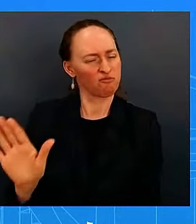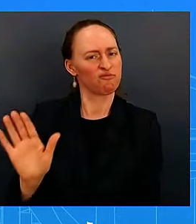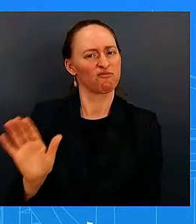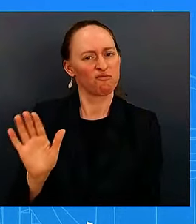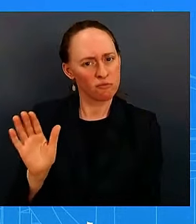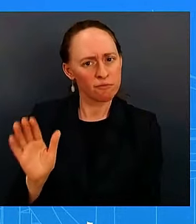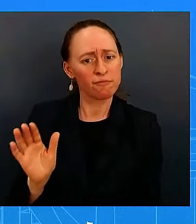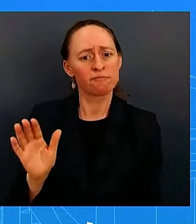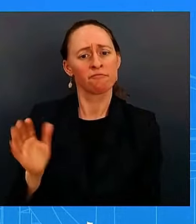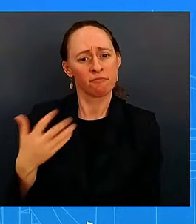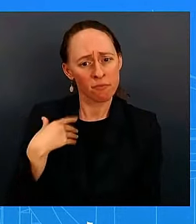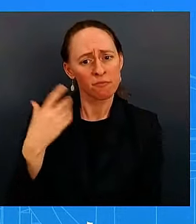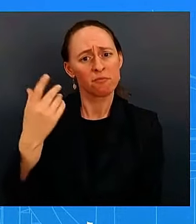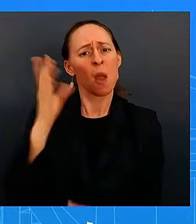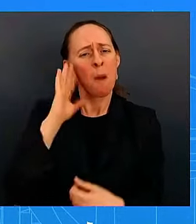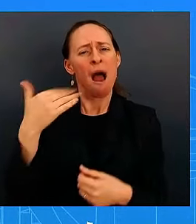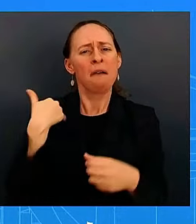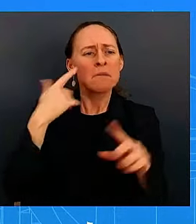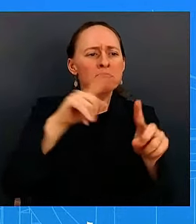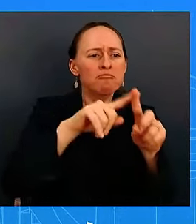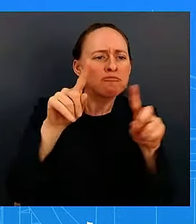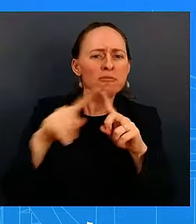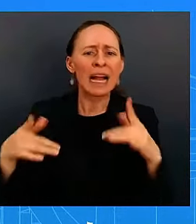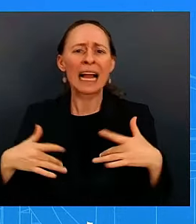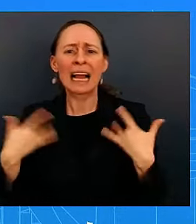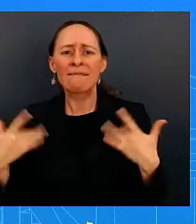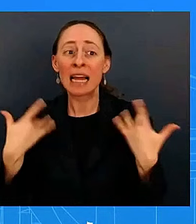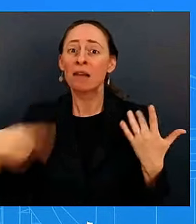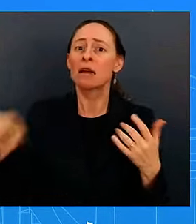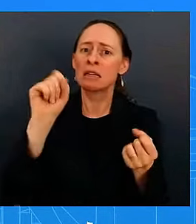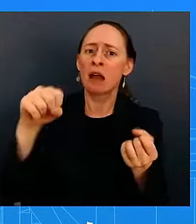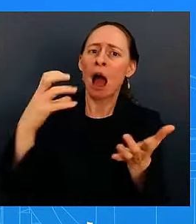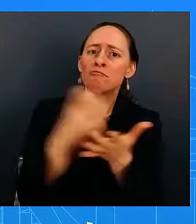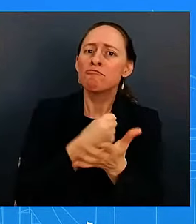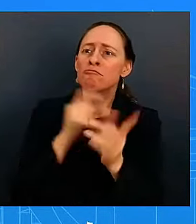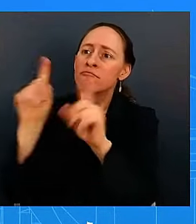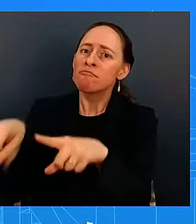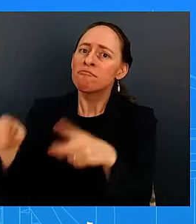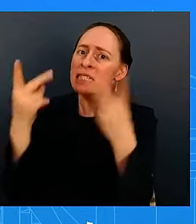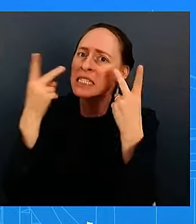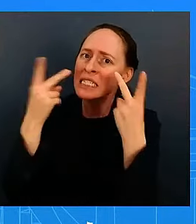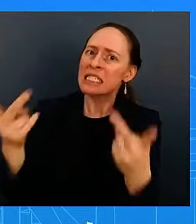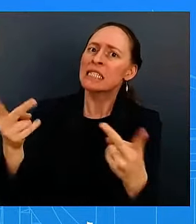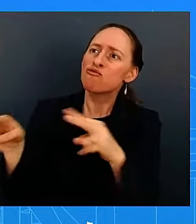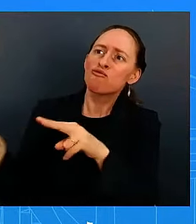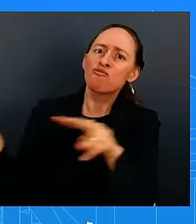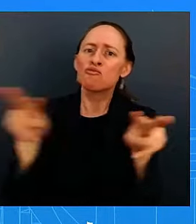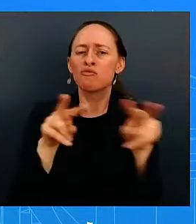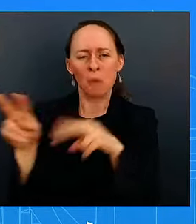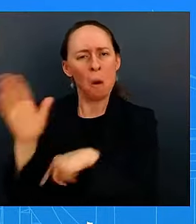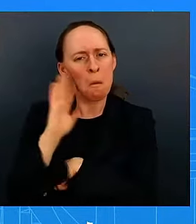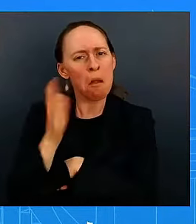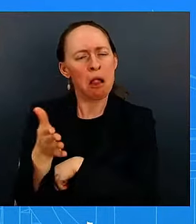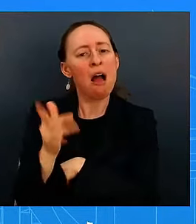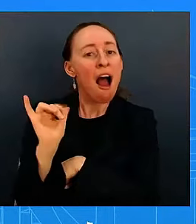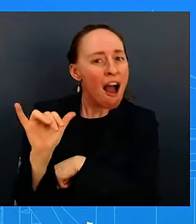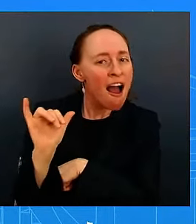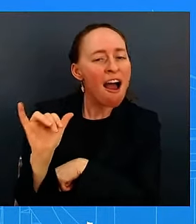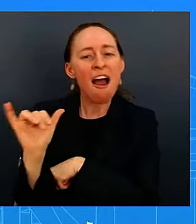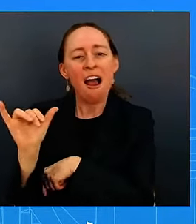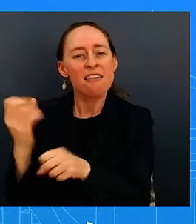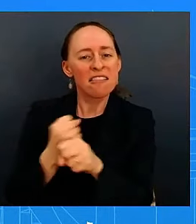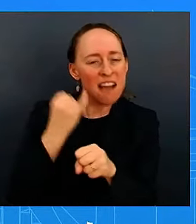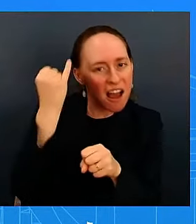opportunities where uh we believe that uh we'll be very fruitful for the press they're going to see uh some uh